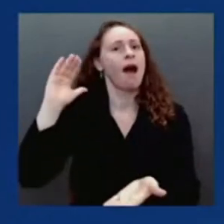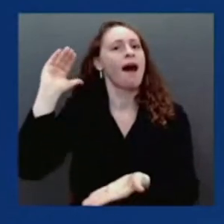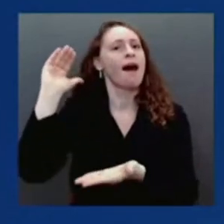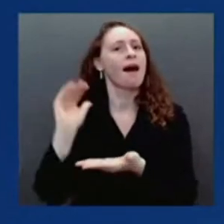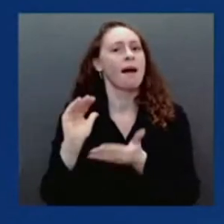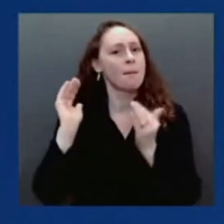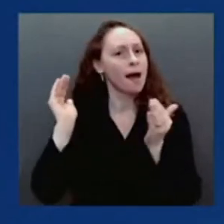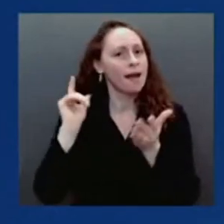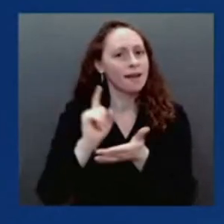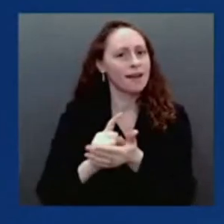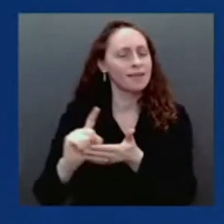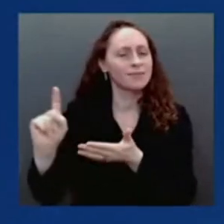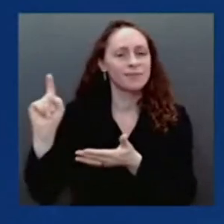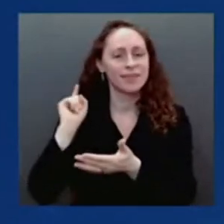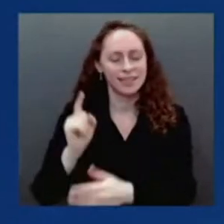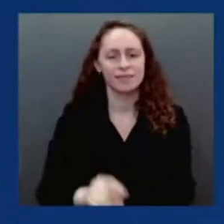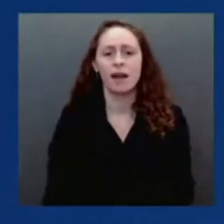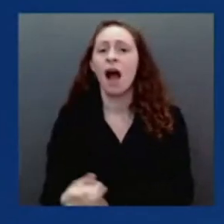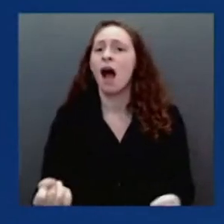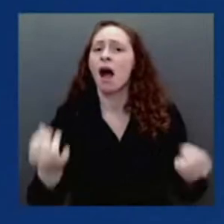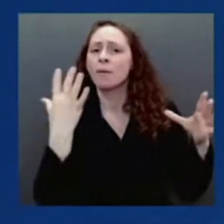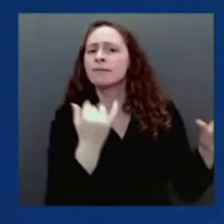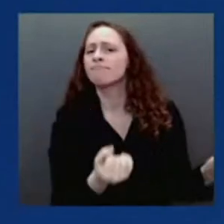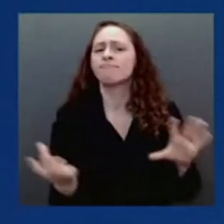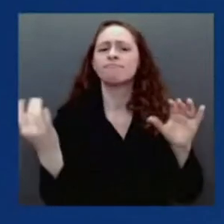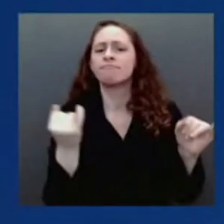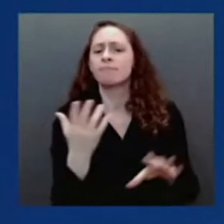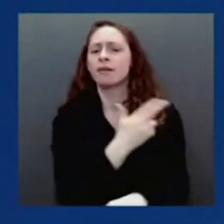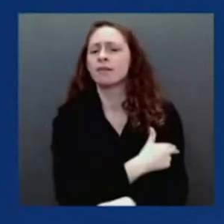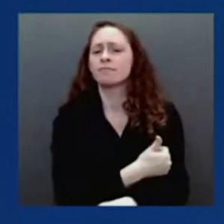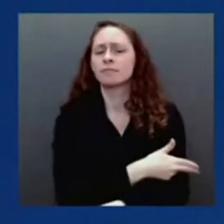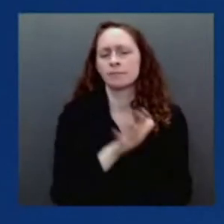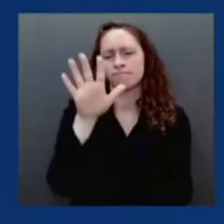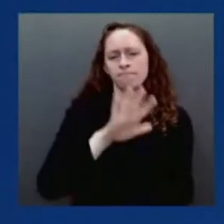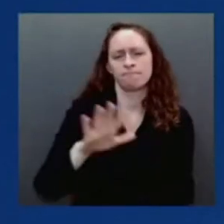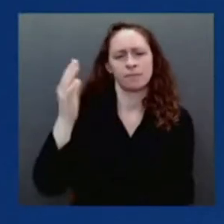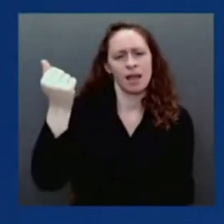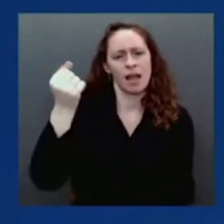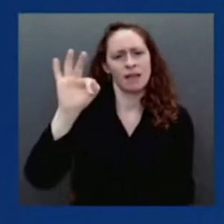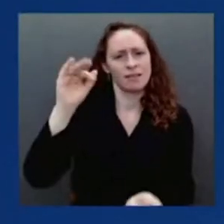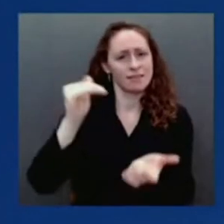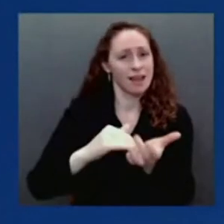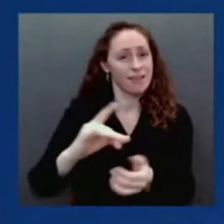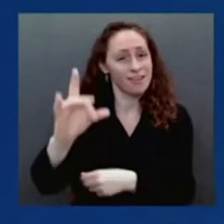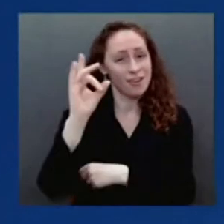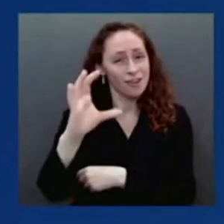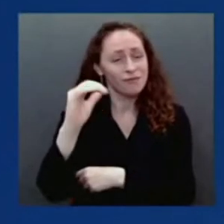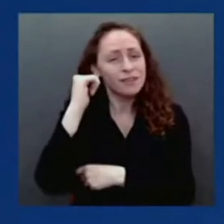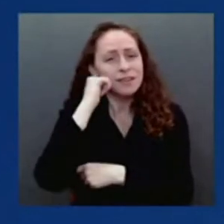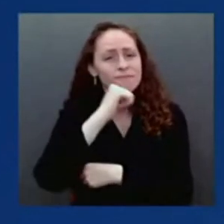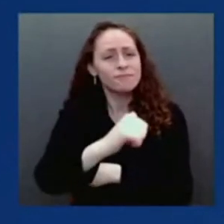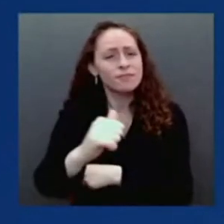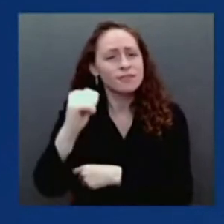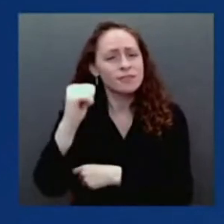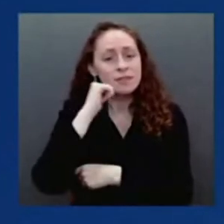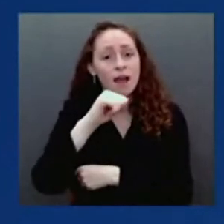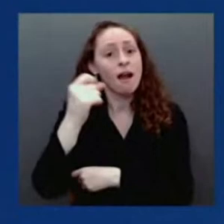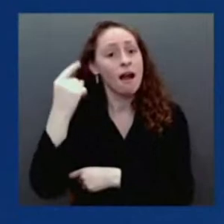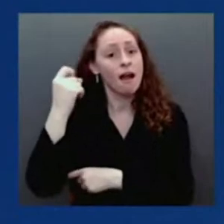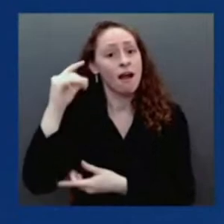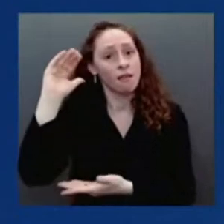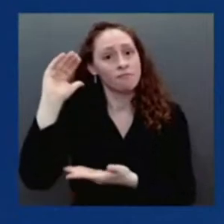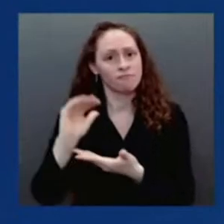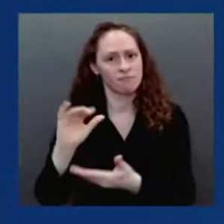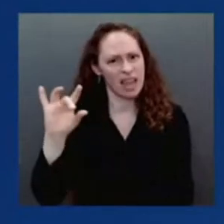,800 per day, a decrease of about 8 percent over the prior week. And the seven-day average daily